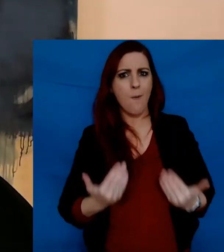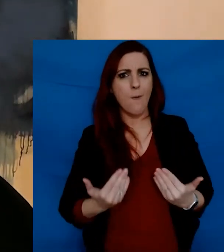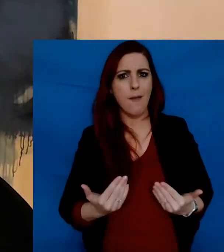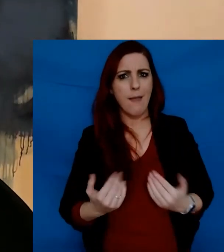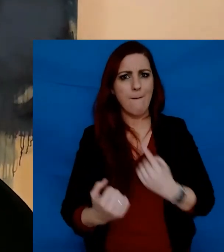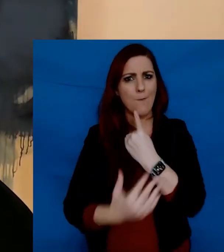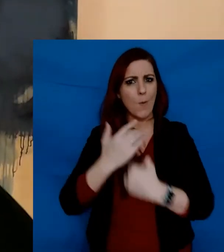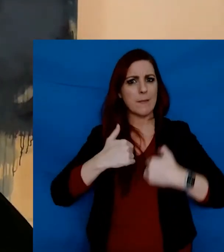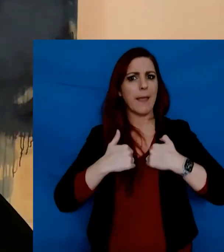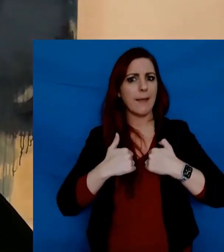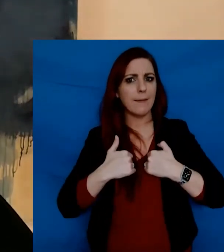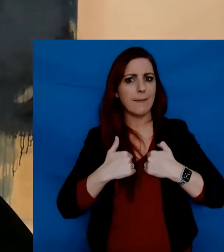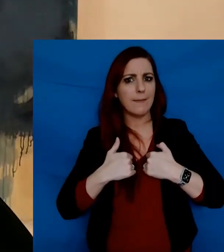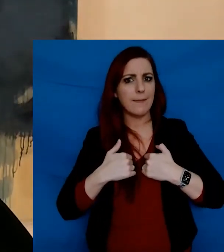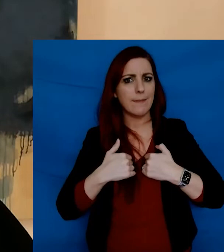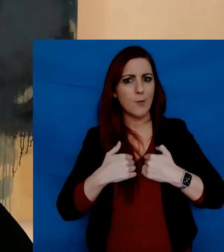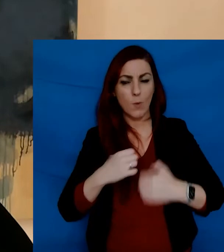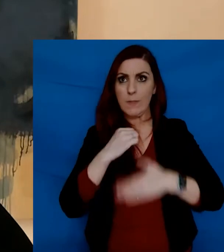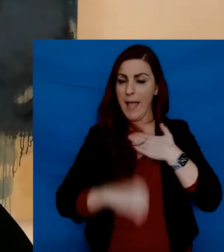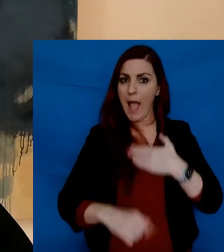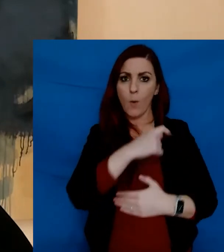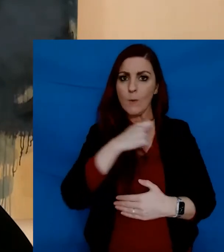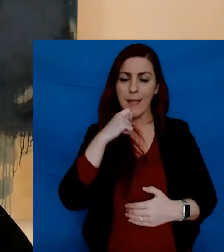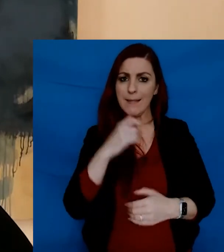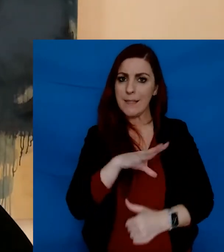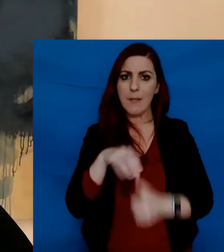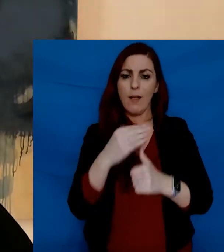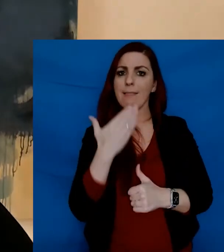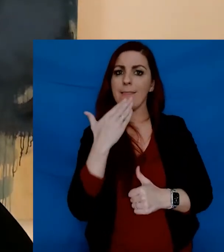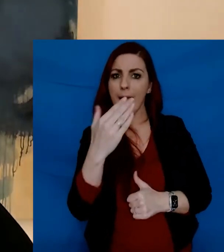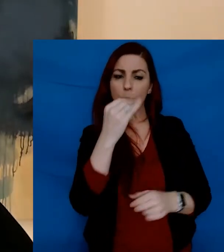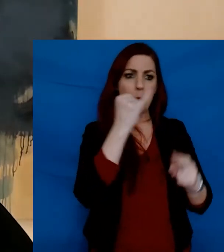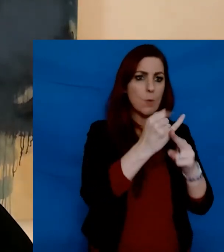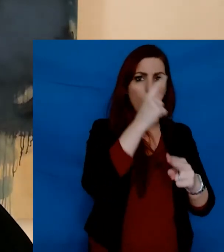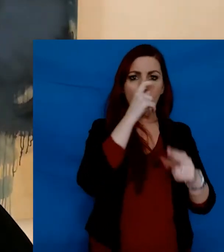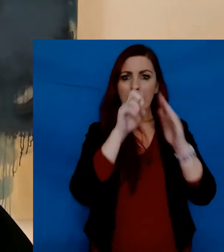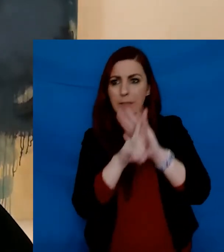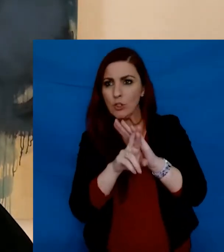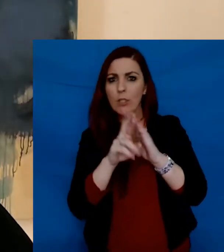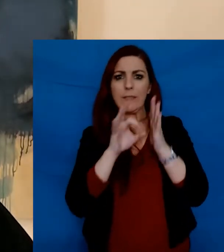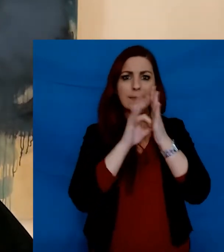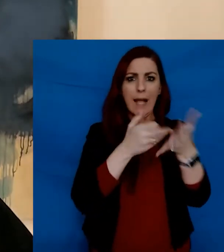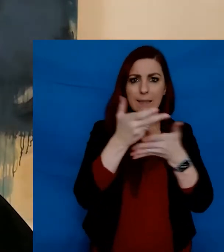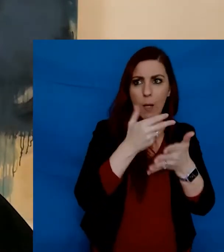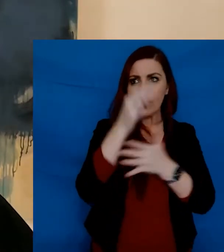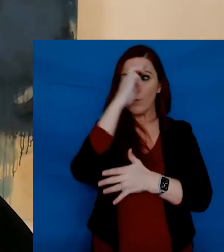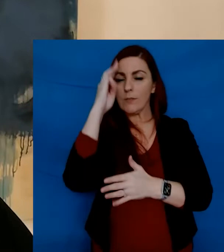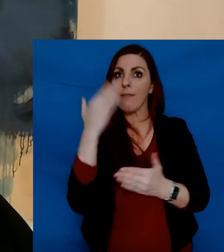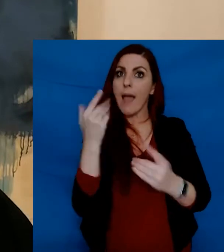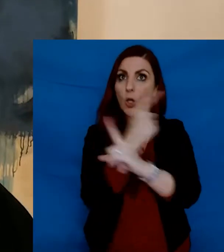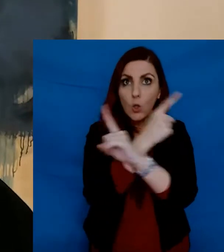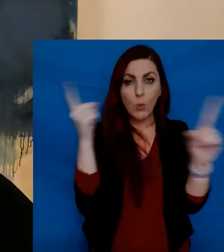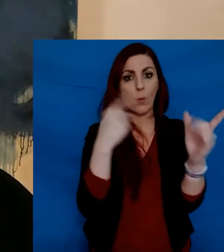So today, I think it's fitting to say thank you to the schools, all the teachers, guidance counselors, and principals.